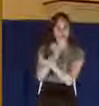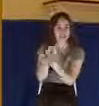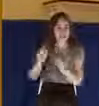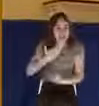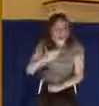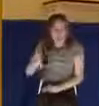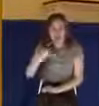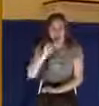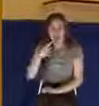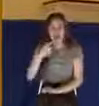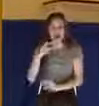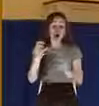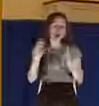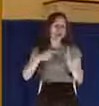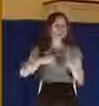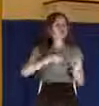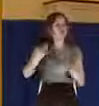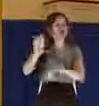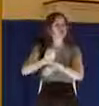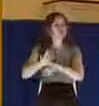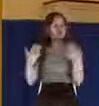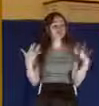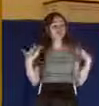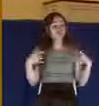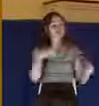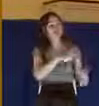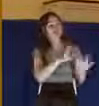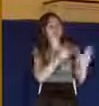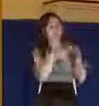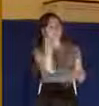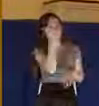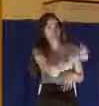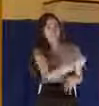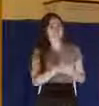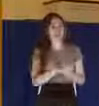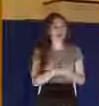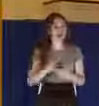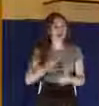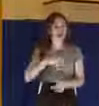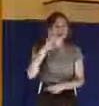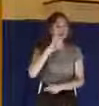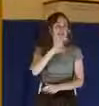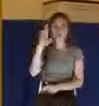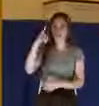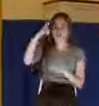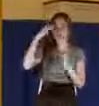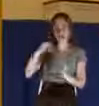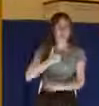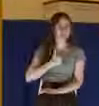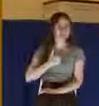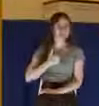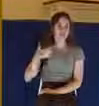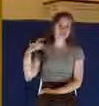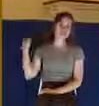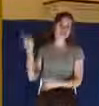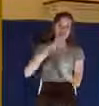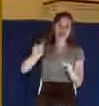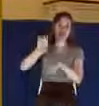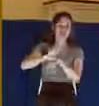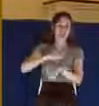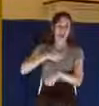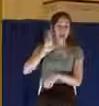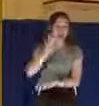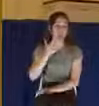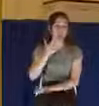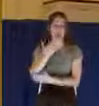leave it up to you. Because I would never have chosen to come to church on my own. I would rather go somewhere else,